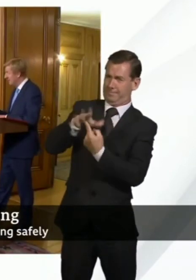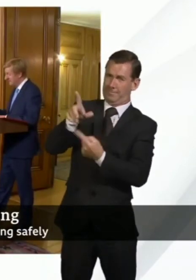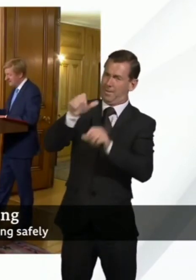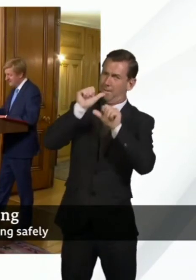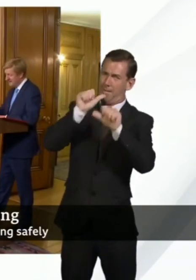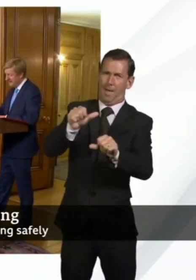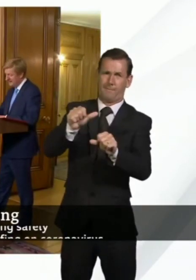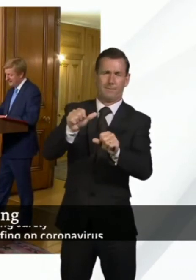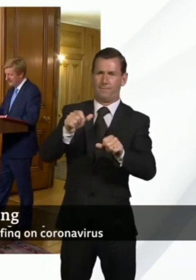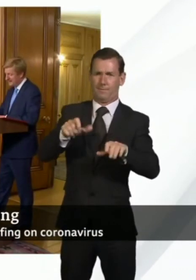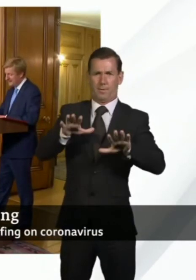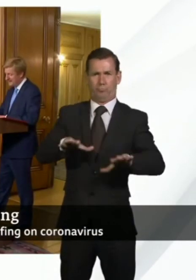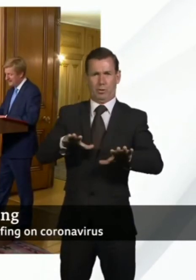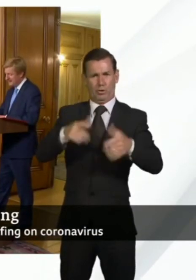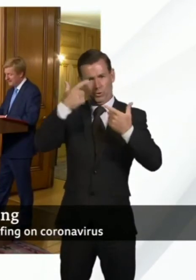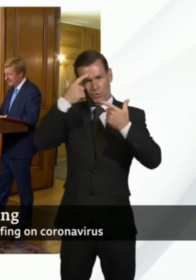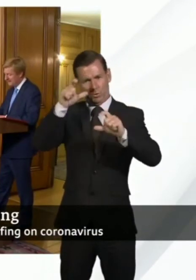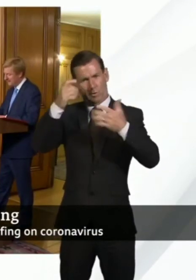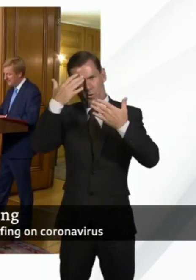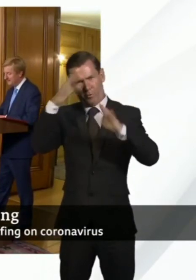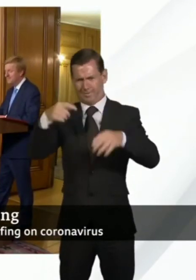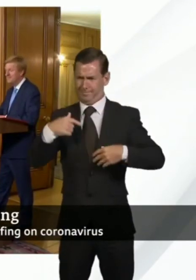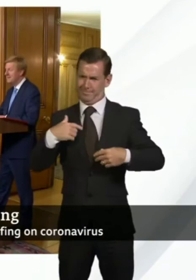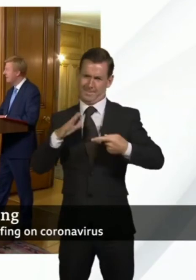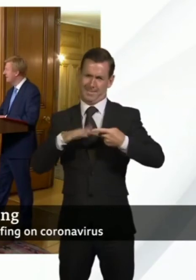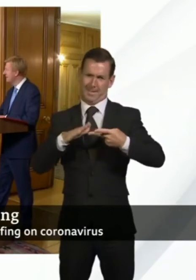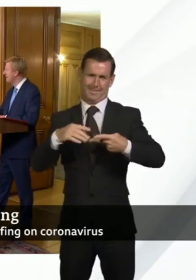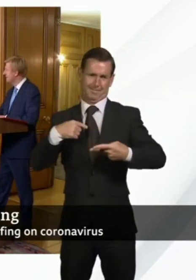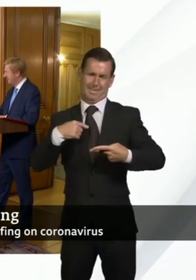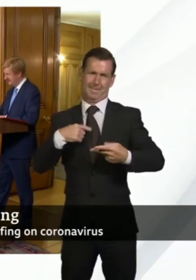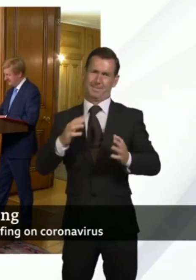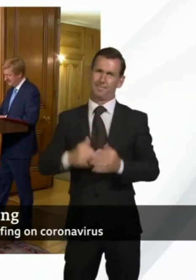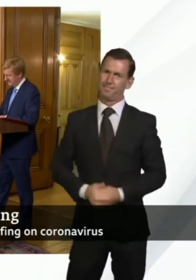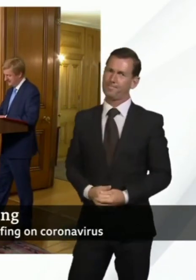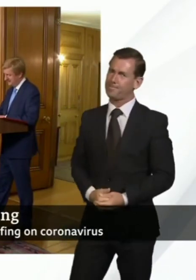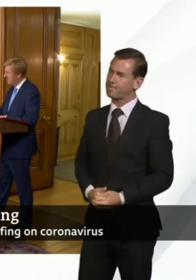thank you over to Jane Kirby for PA